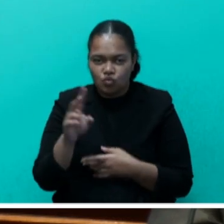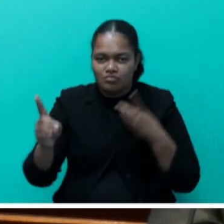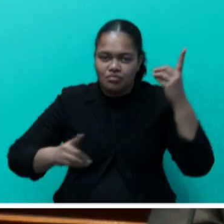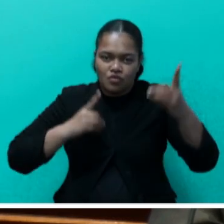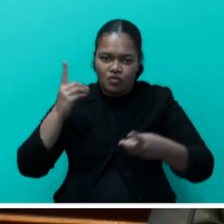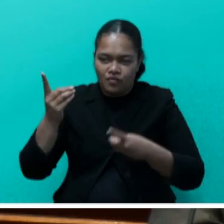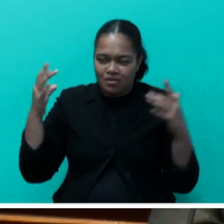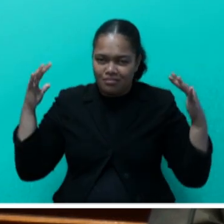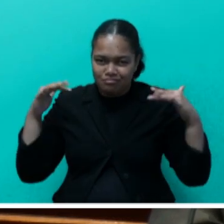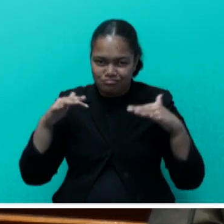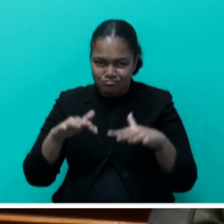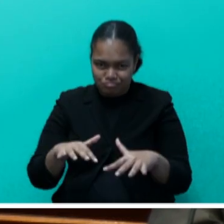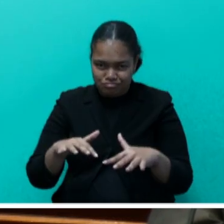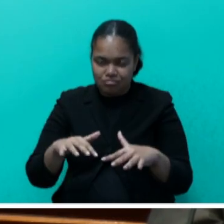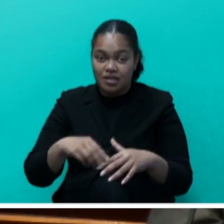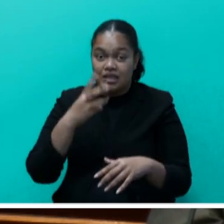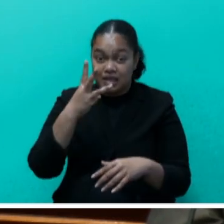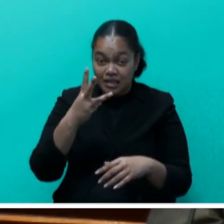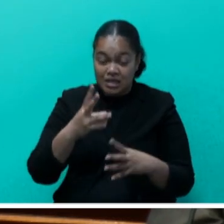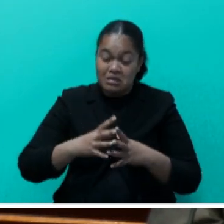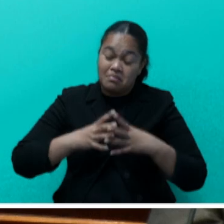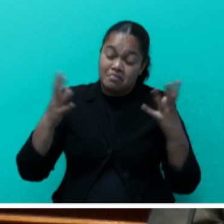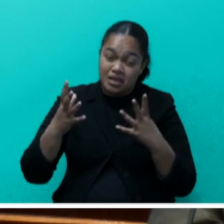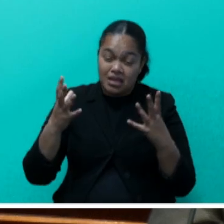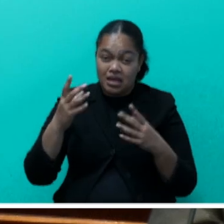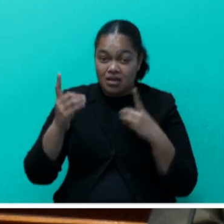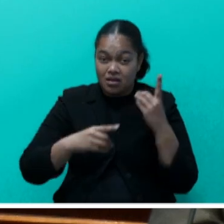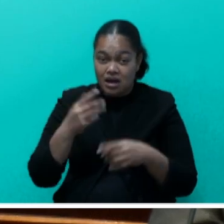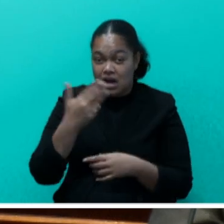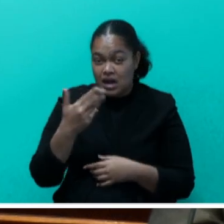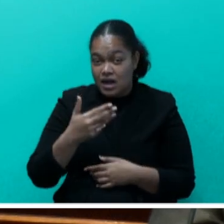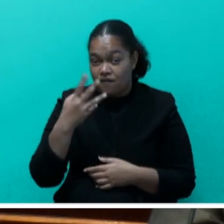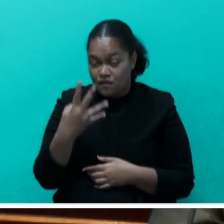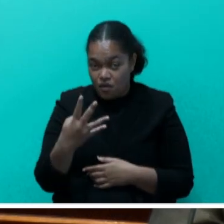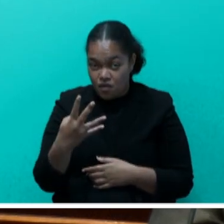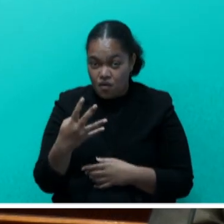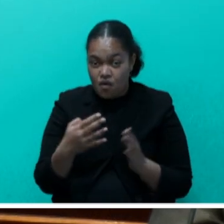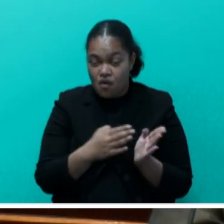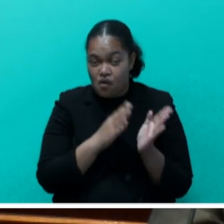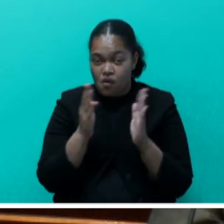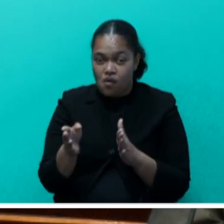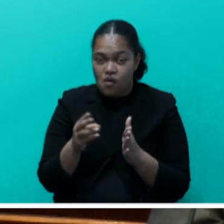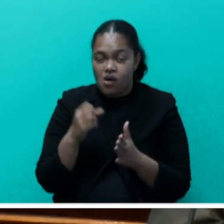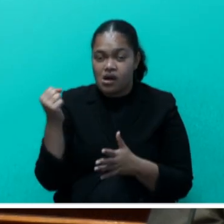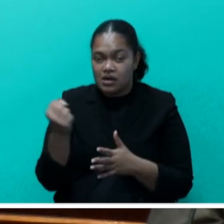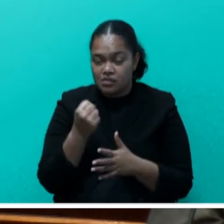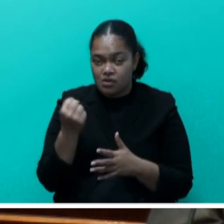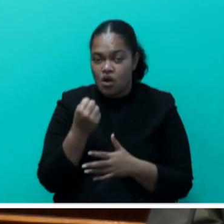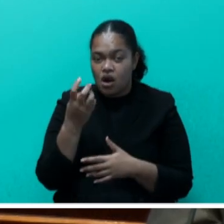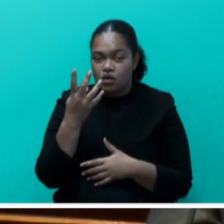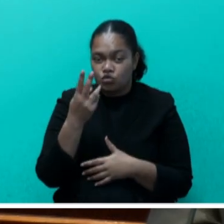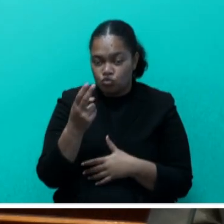Since then, three major conferences in Barbados, 1994, Mauritius, 2005, and Samoa, 2014,